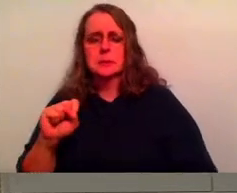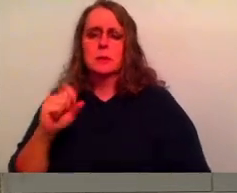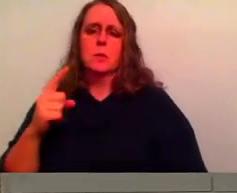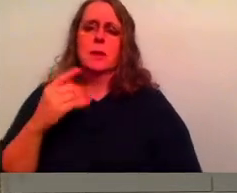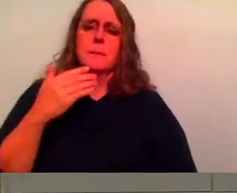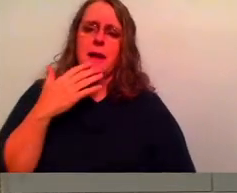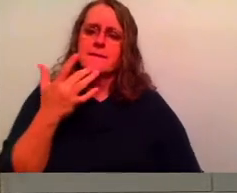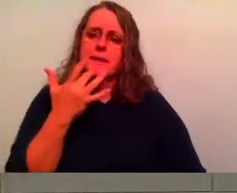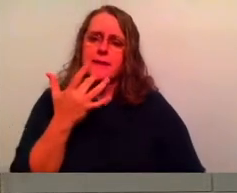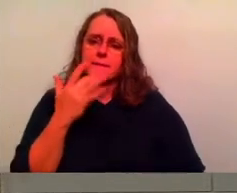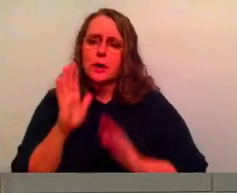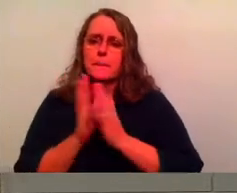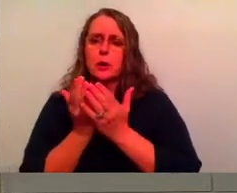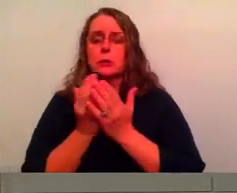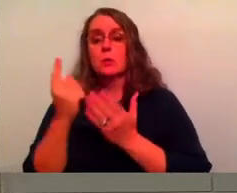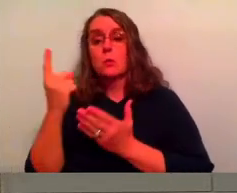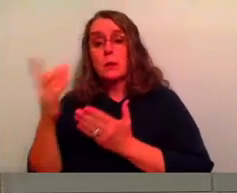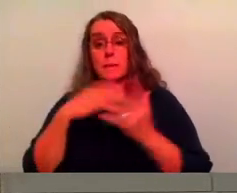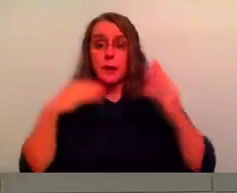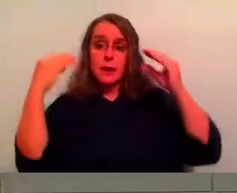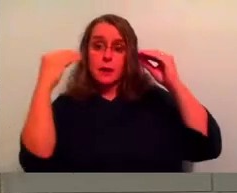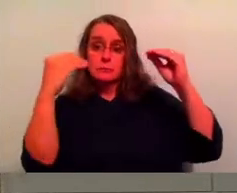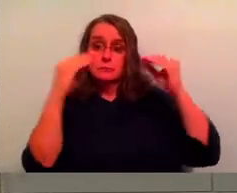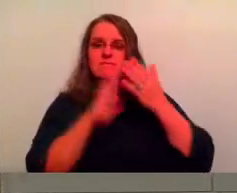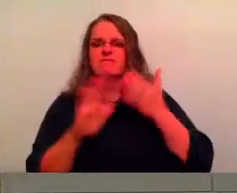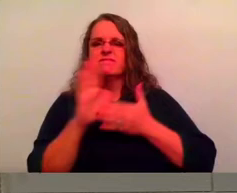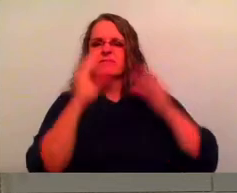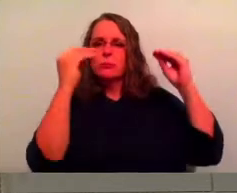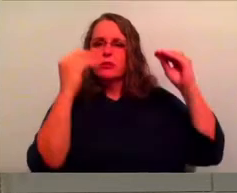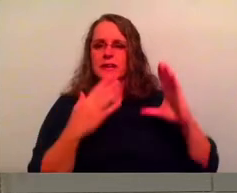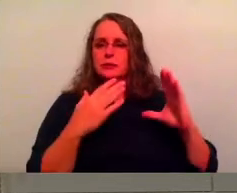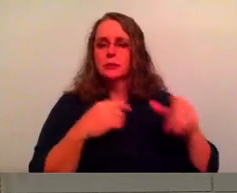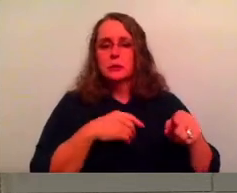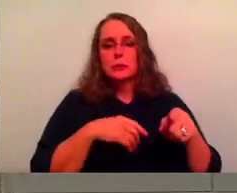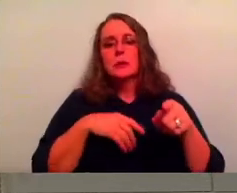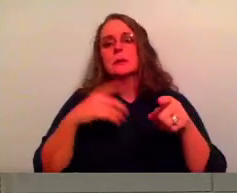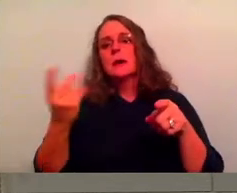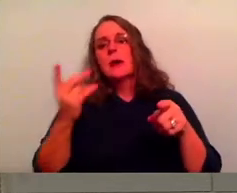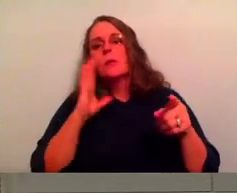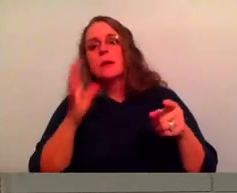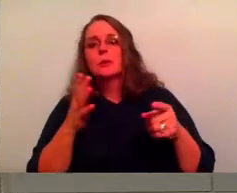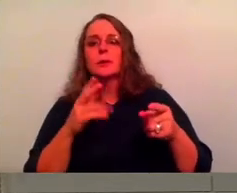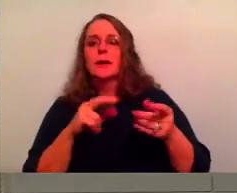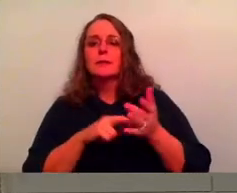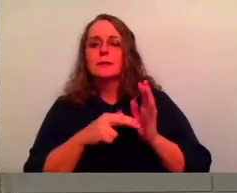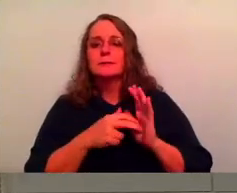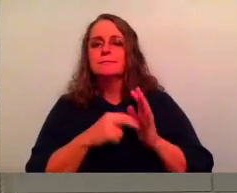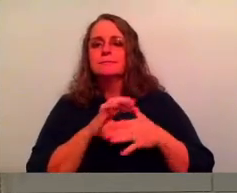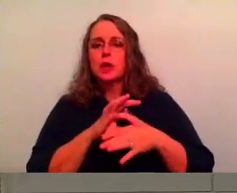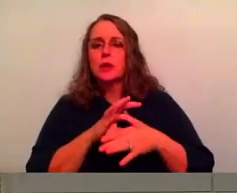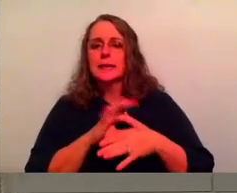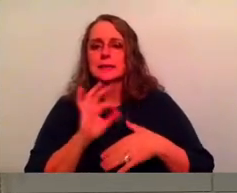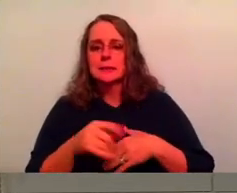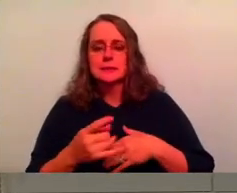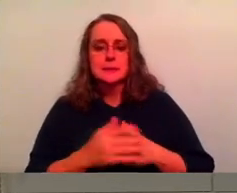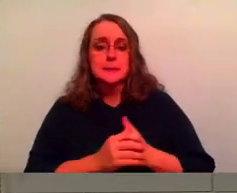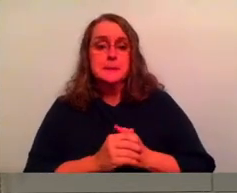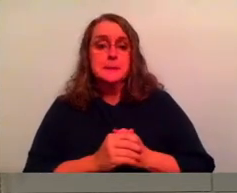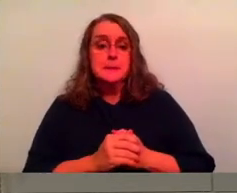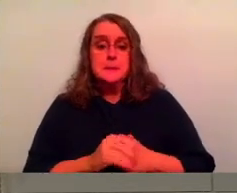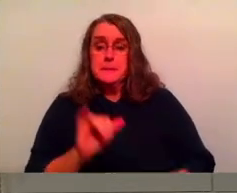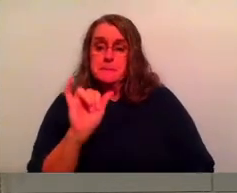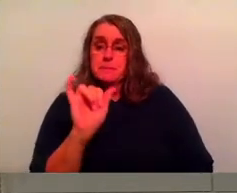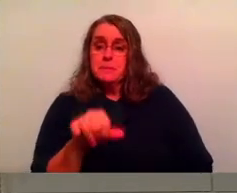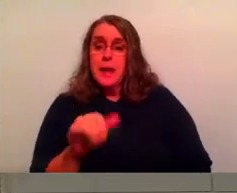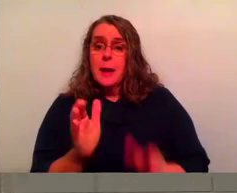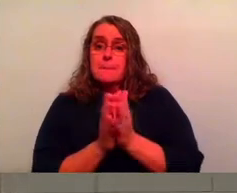actually one of my professors, he, I want to give a little bit of context about this. Uh, one of my professors said that the book of